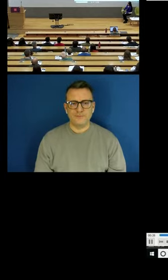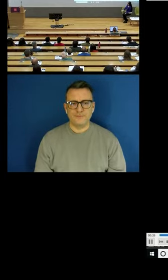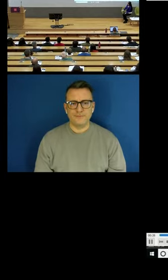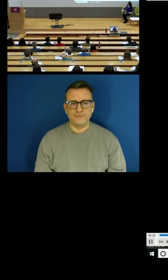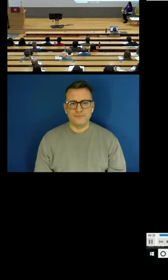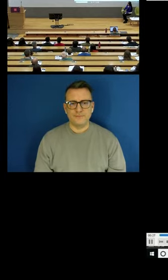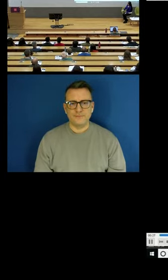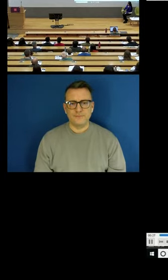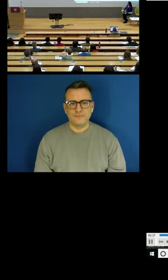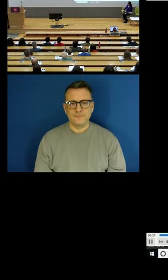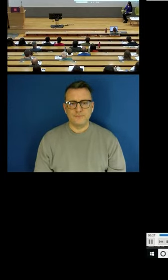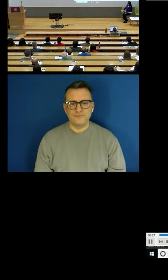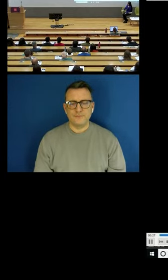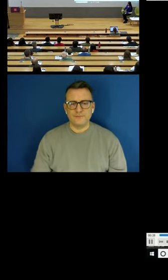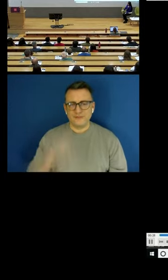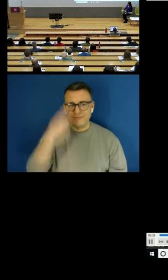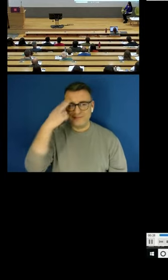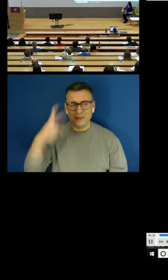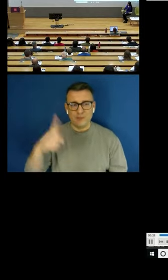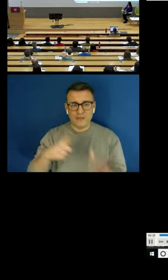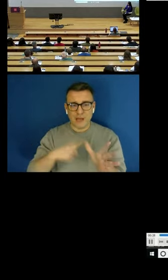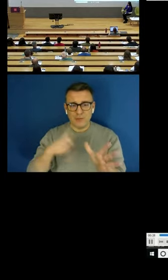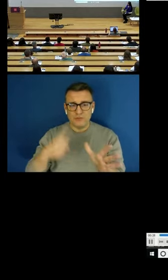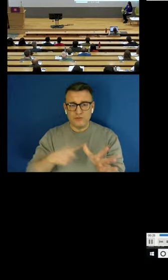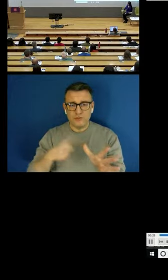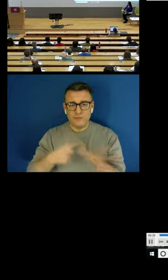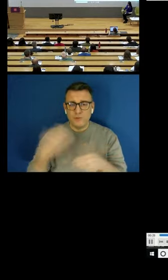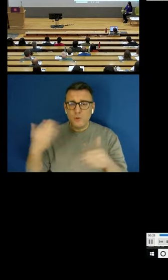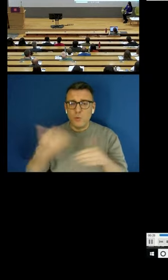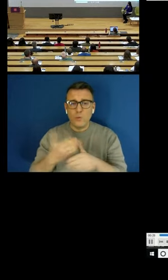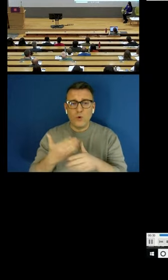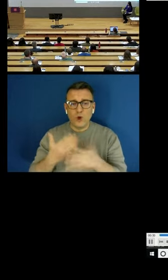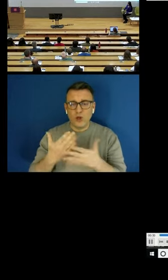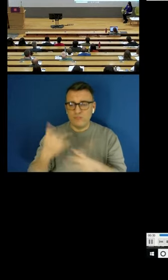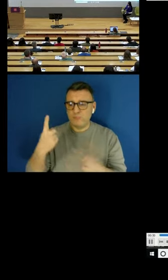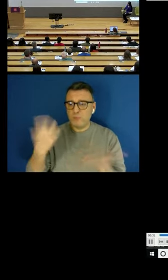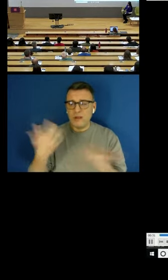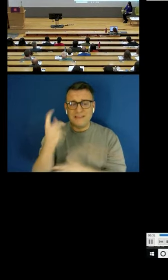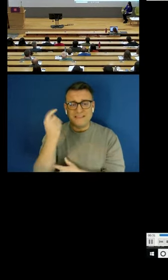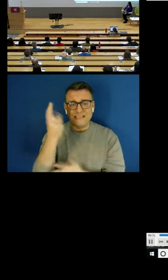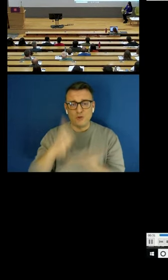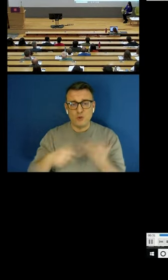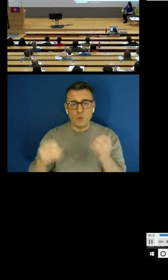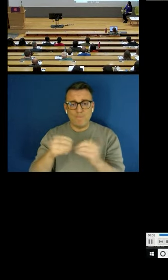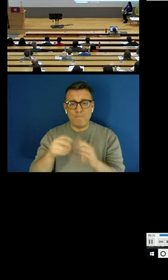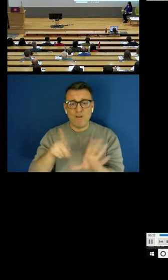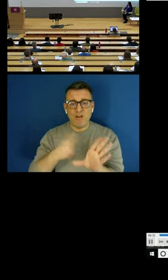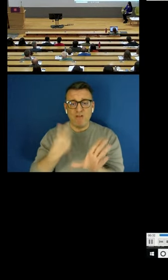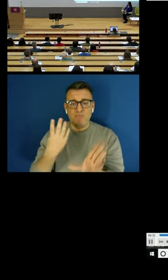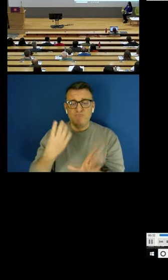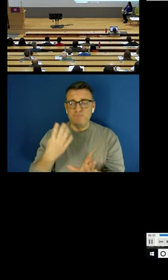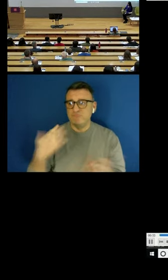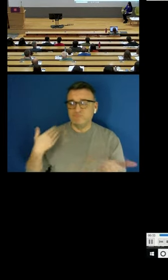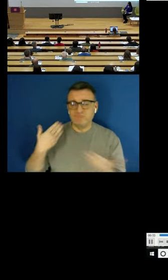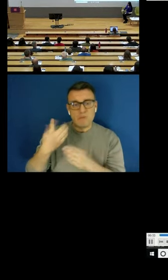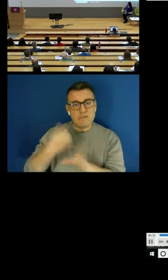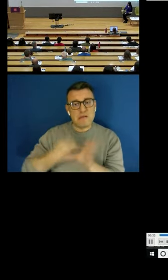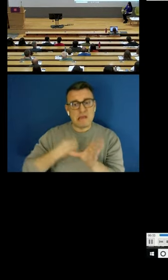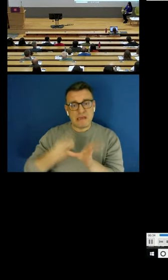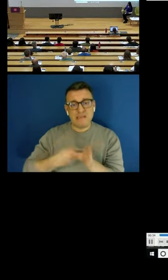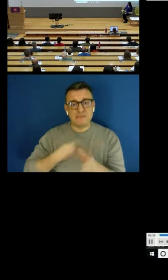My name is Atul. am working for Univers for the past four years. I'm working for mainly